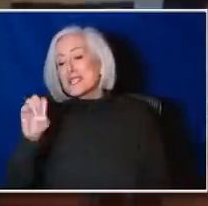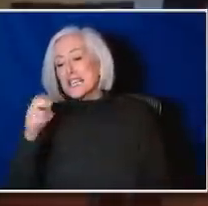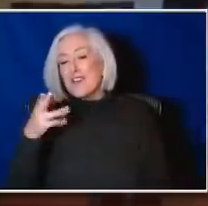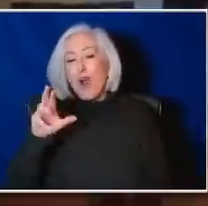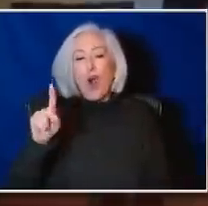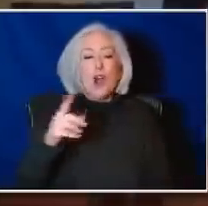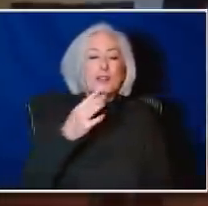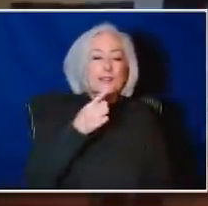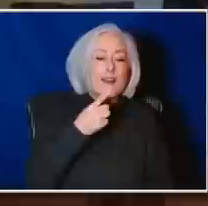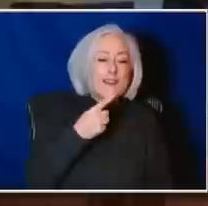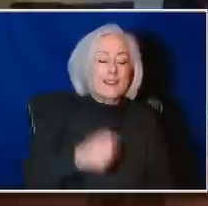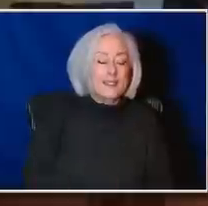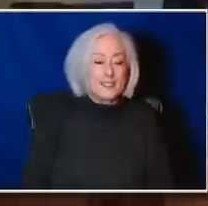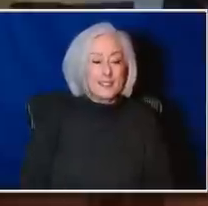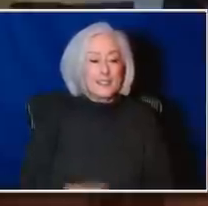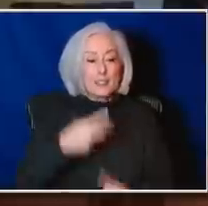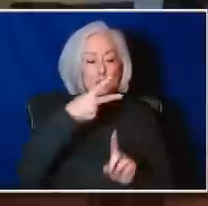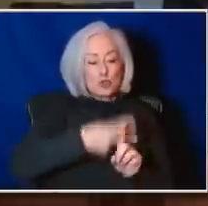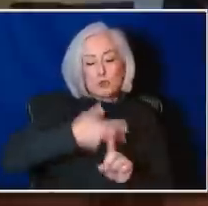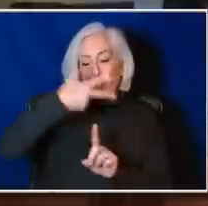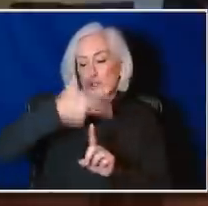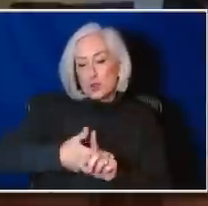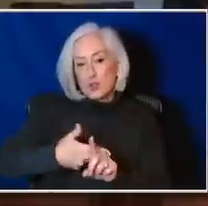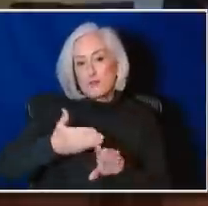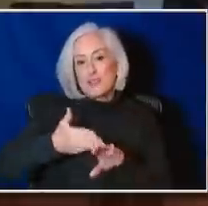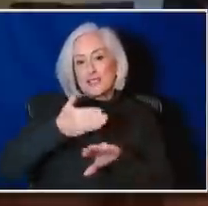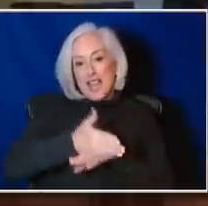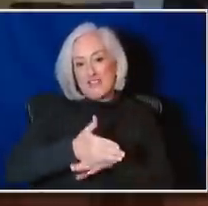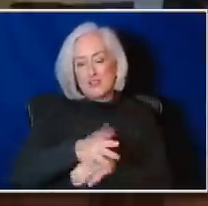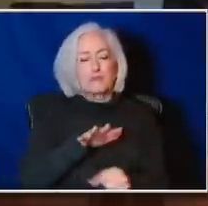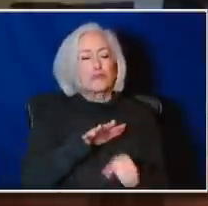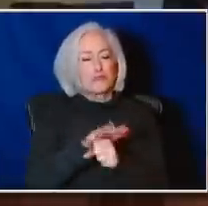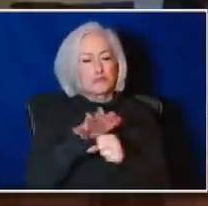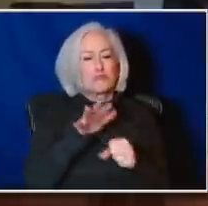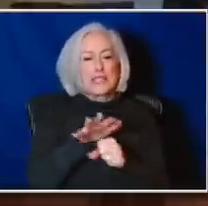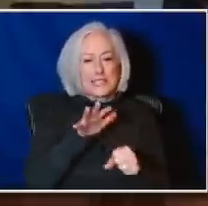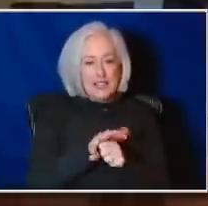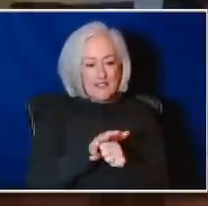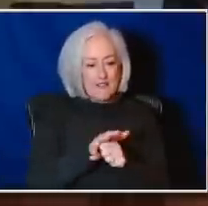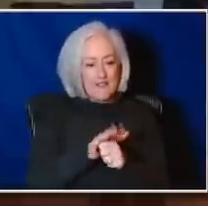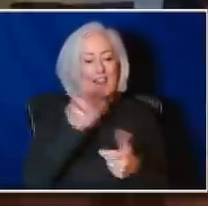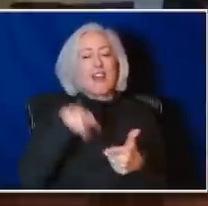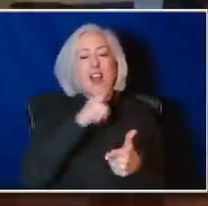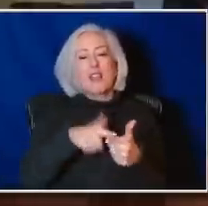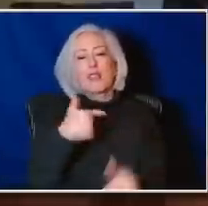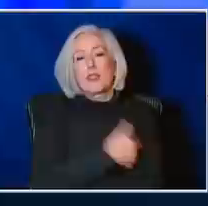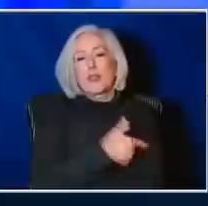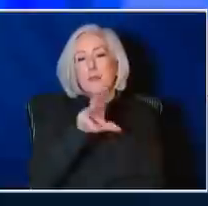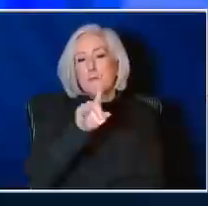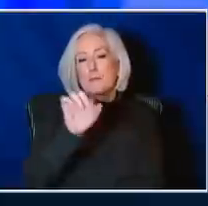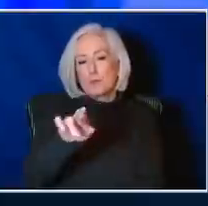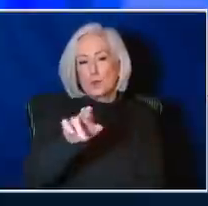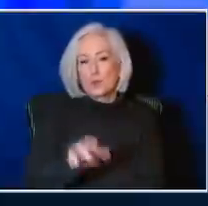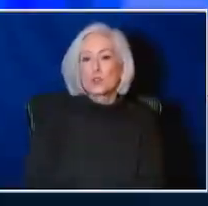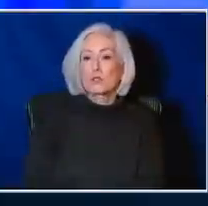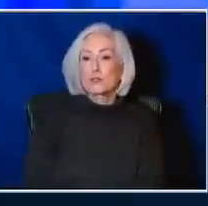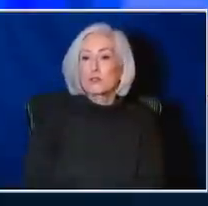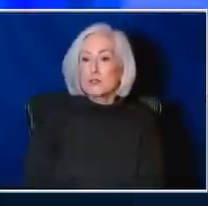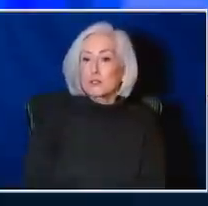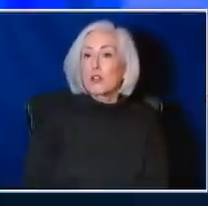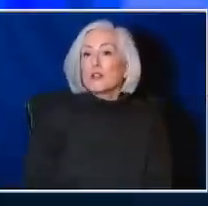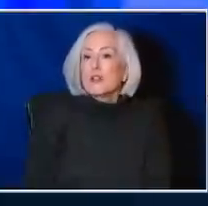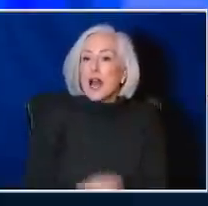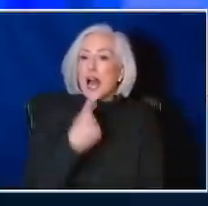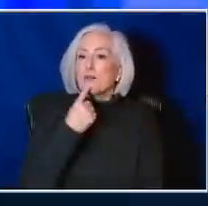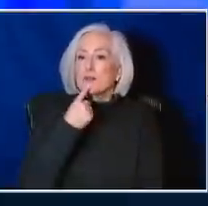say, you know, two, three months is, uh, an adequate wait time and then get boosted. It's probably been what we've been saying a whole